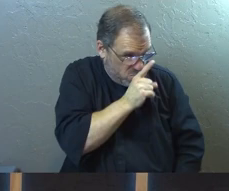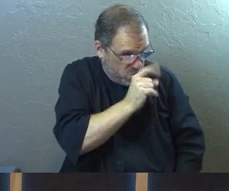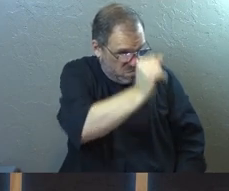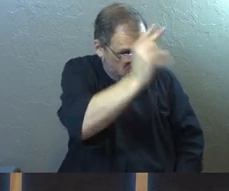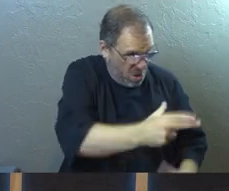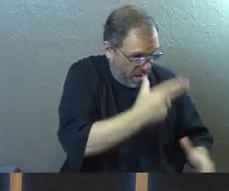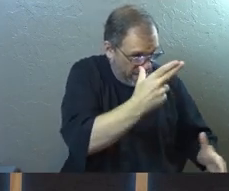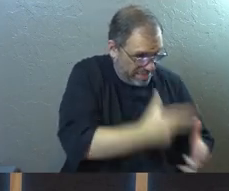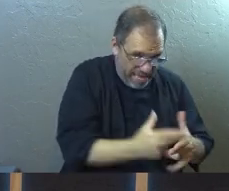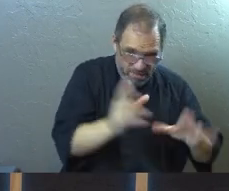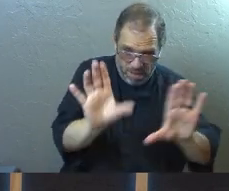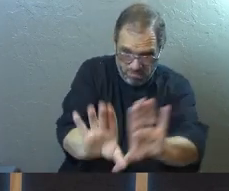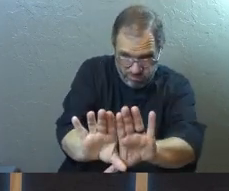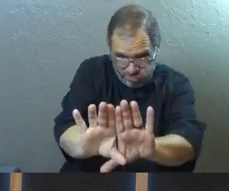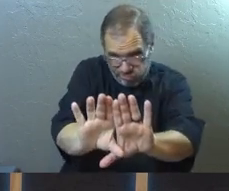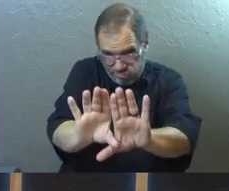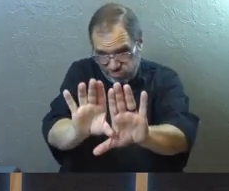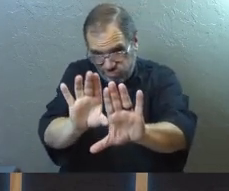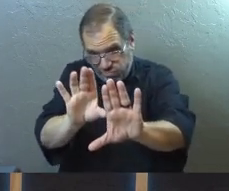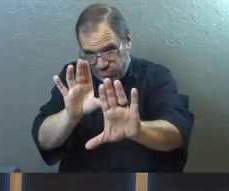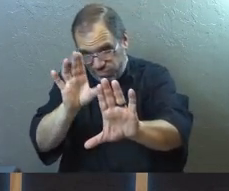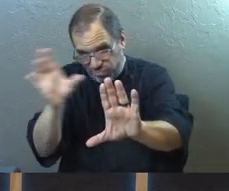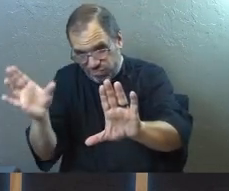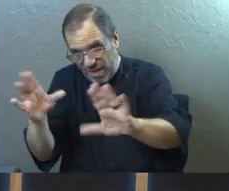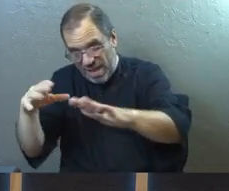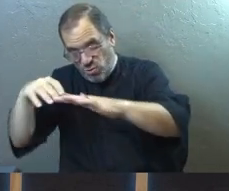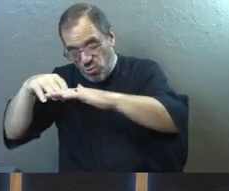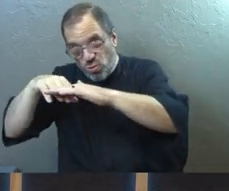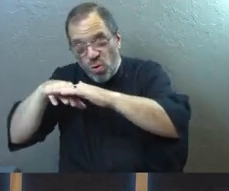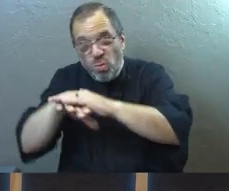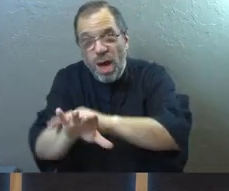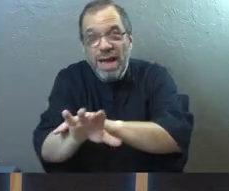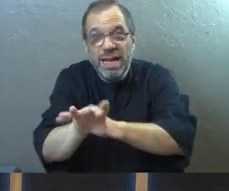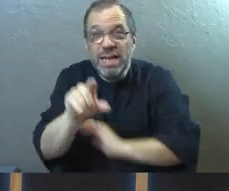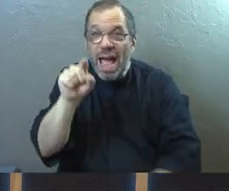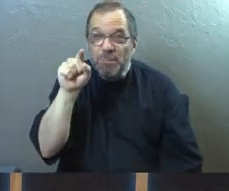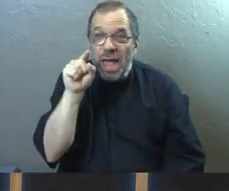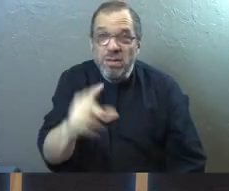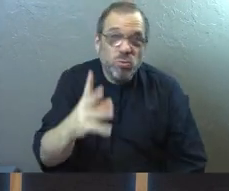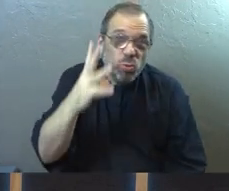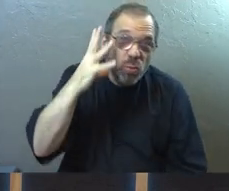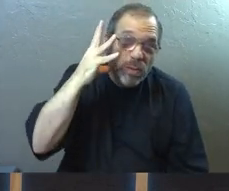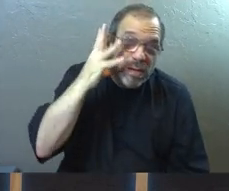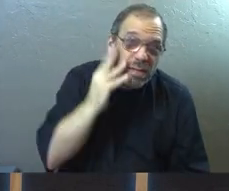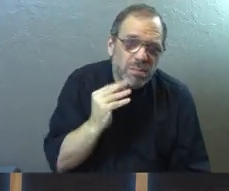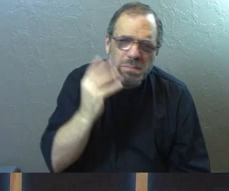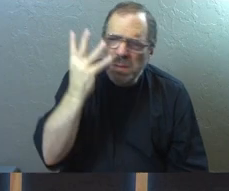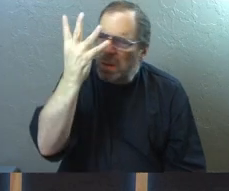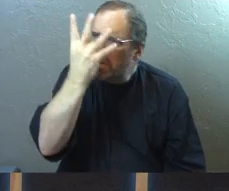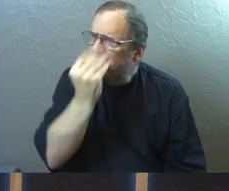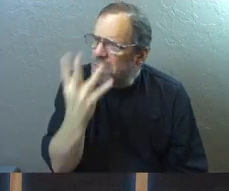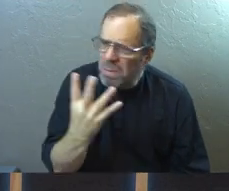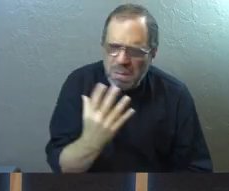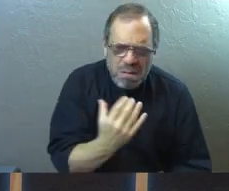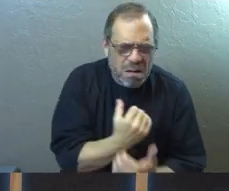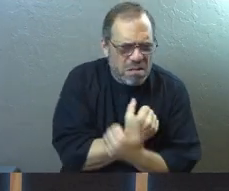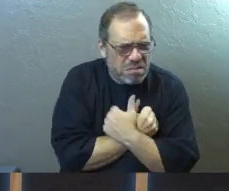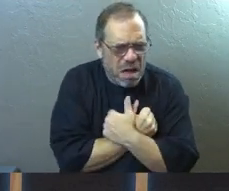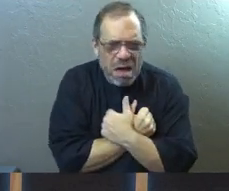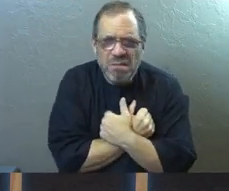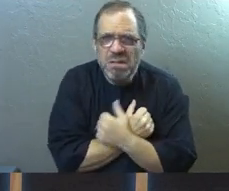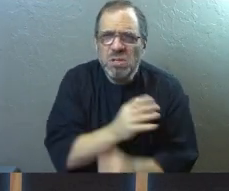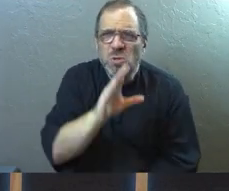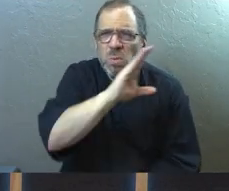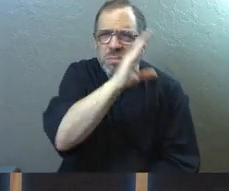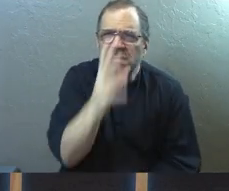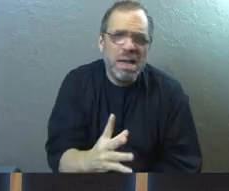I'm opening up this shining door to you, and you can walk through it. And you will experience beauty and love like you've